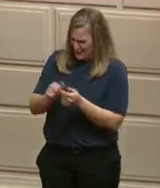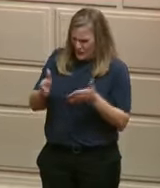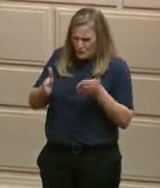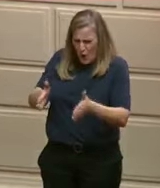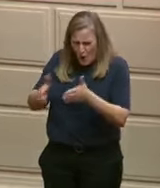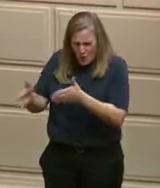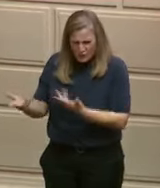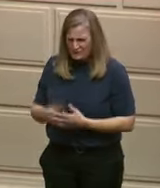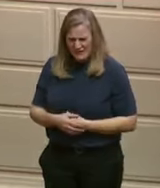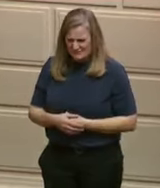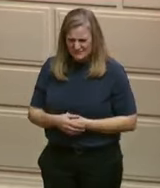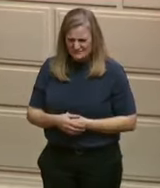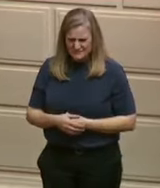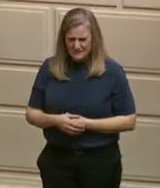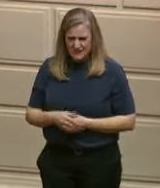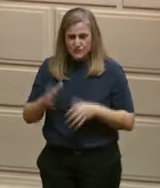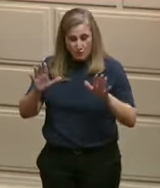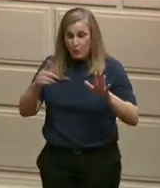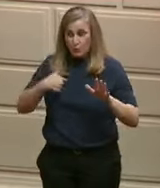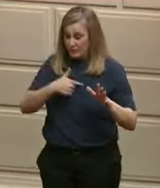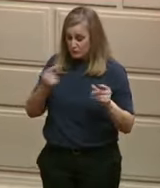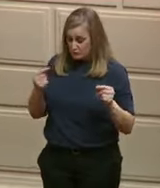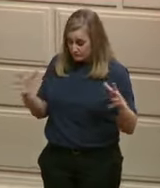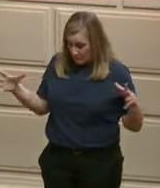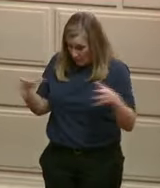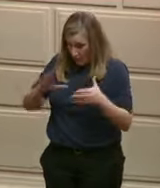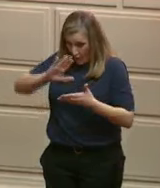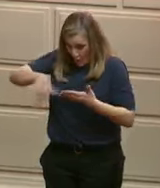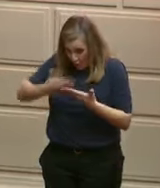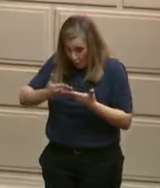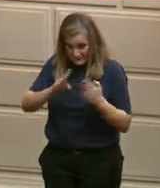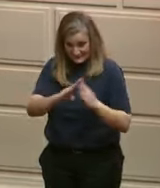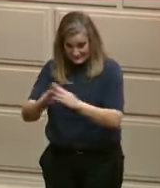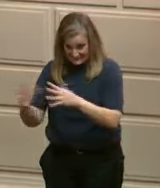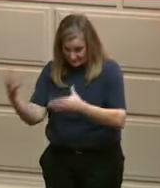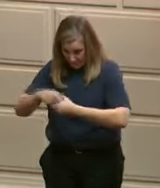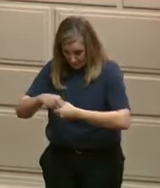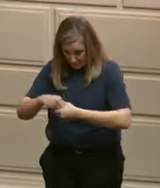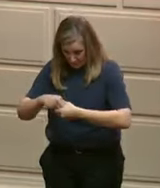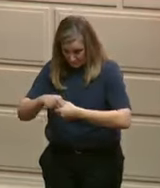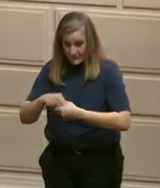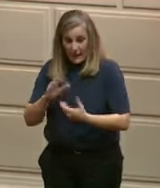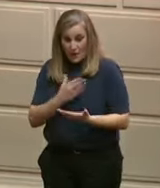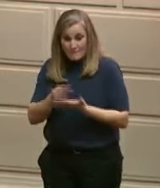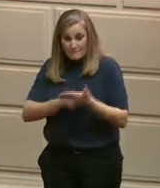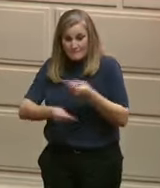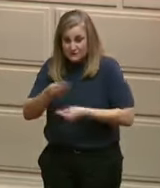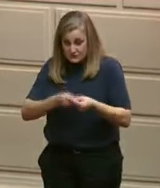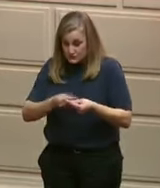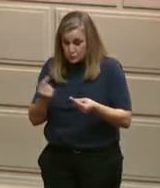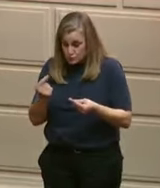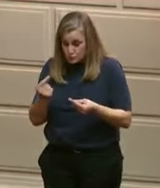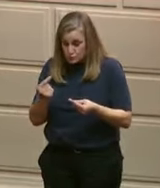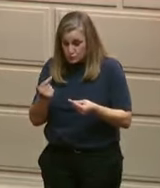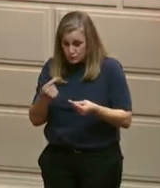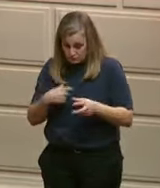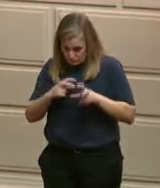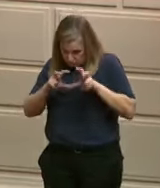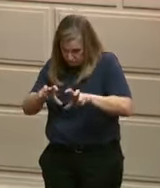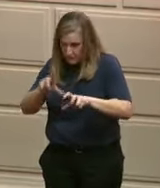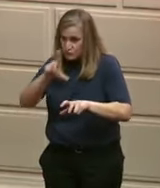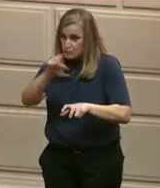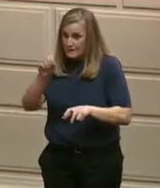the results. From the budget that was passed last year, the $20 million we appropriated, that is now creating $75